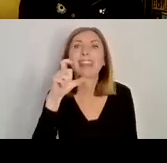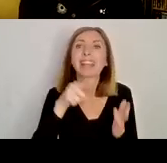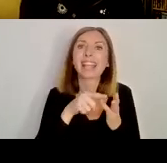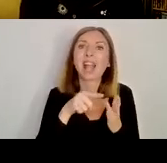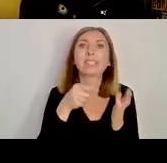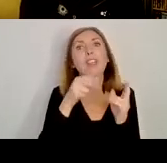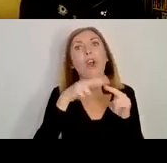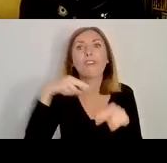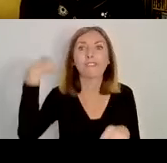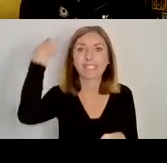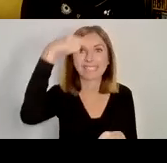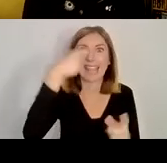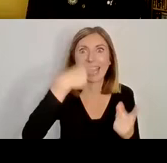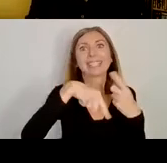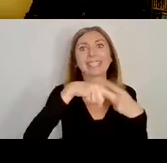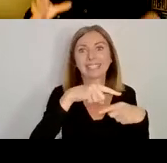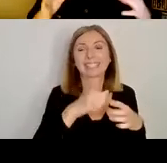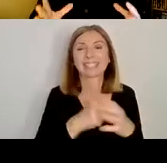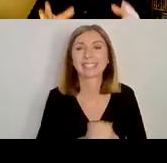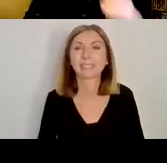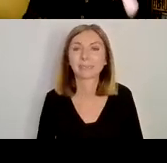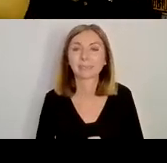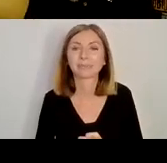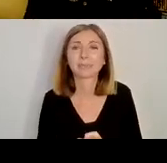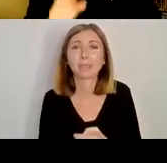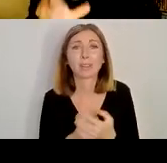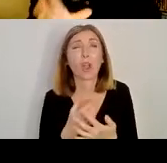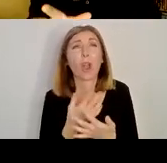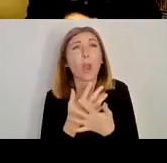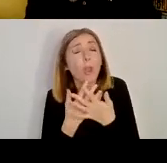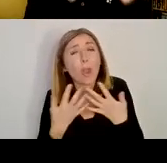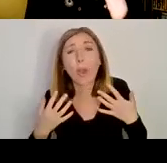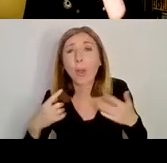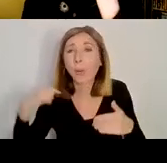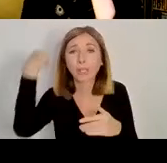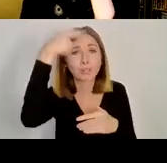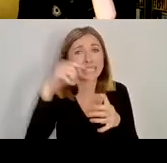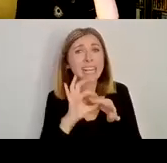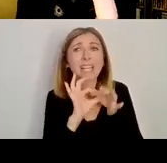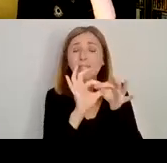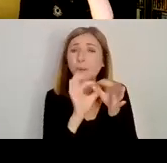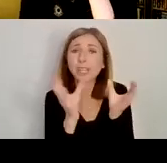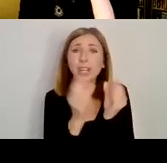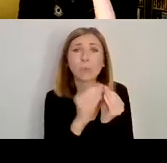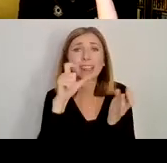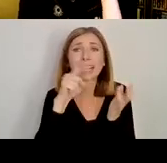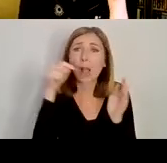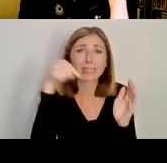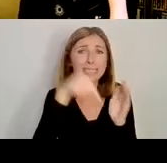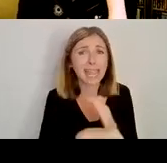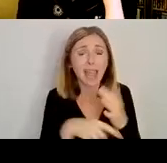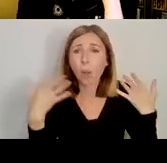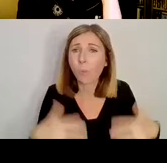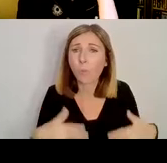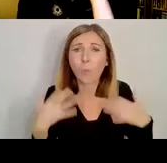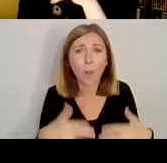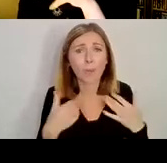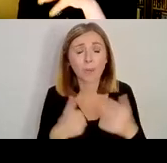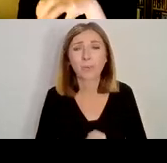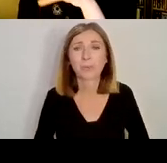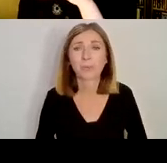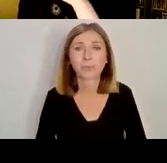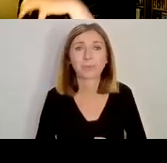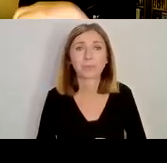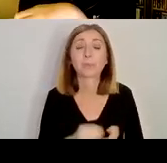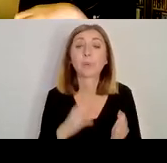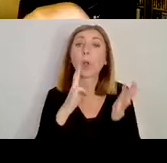which is way behind Down. So there's loads of saints. It's mainly these two churches as the reason for that. So Movil